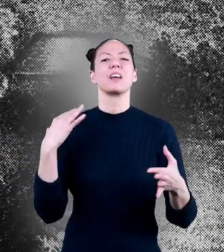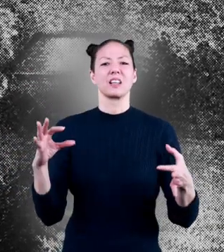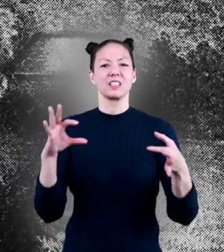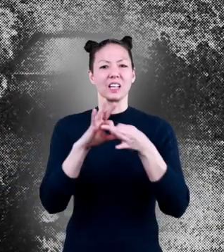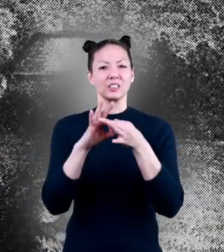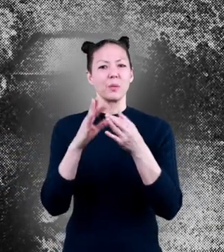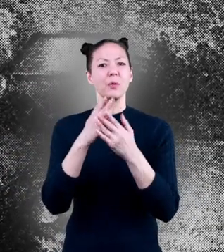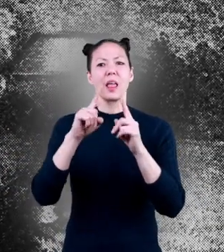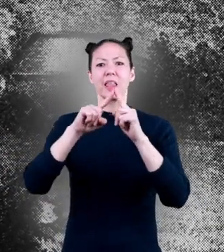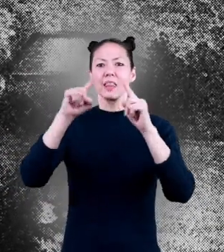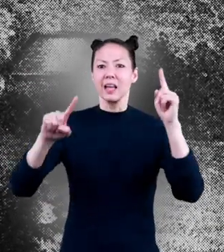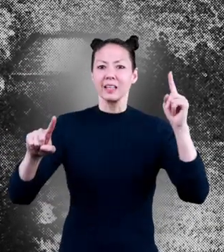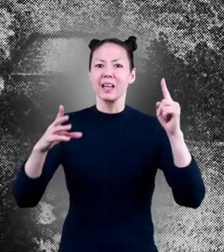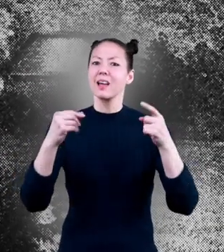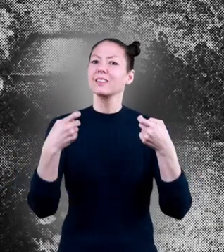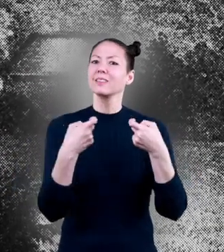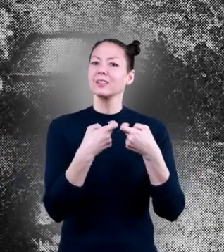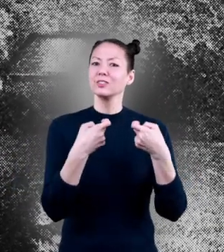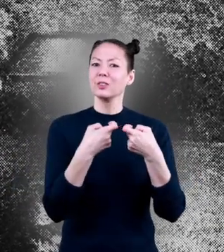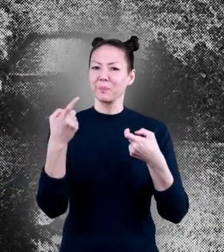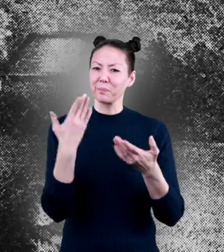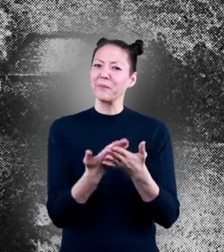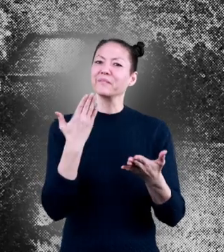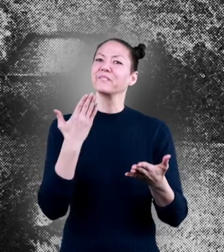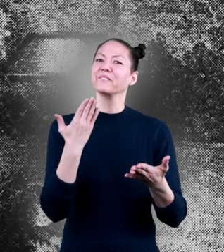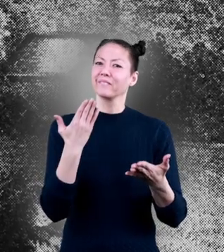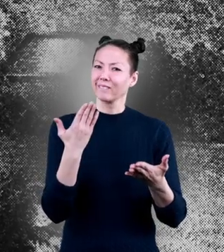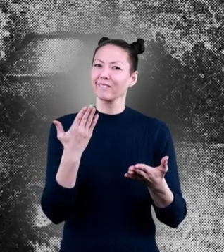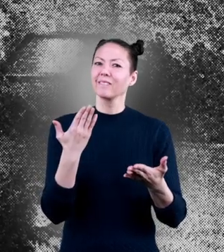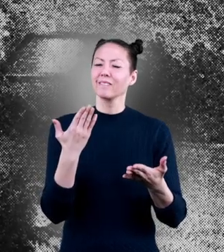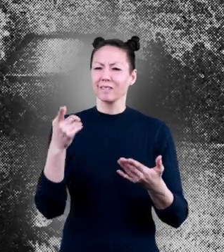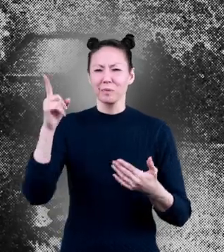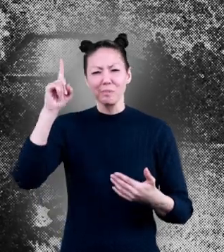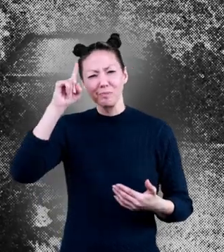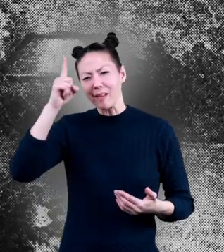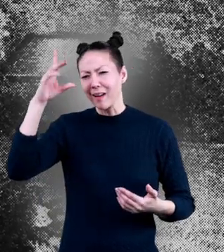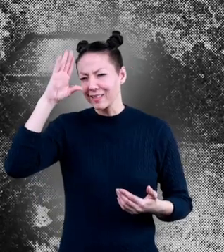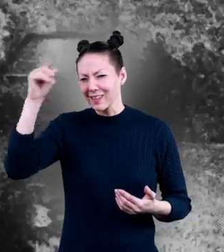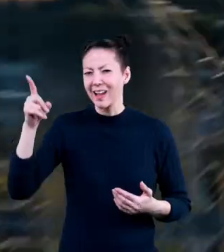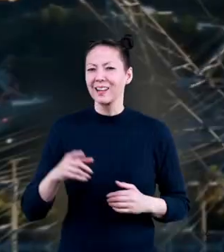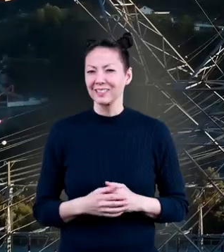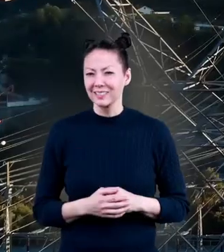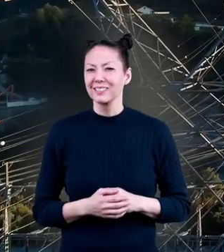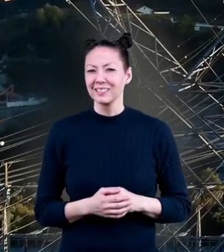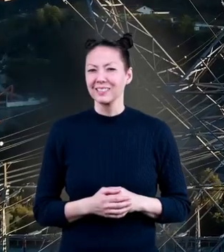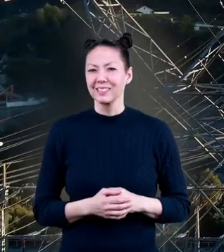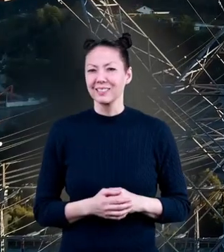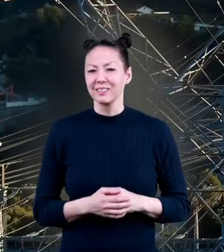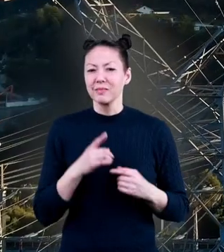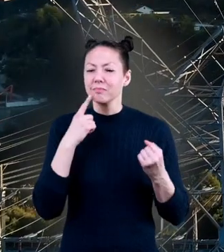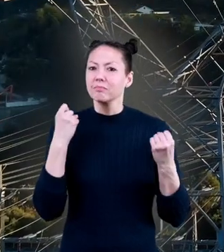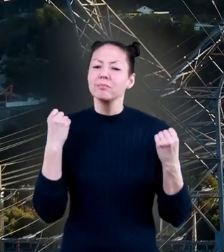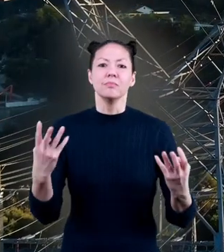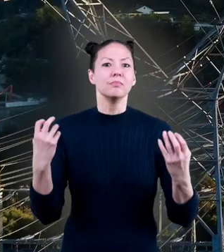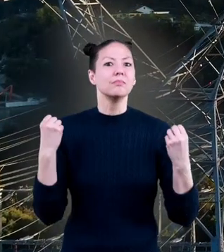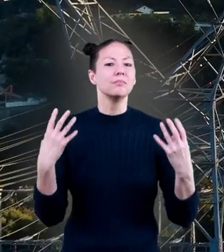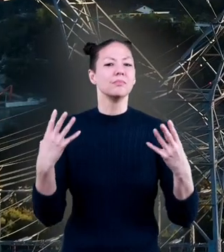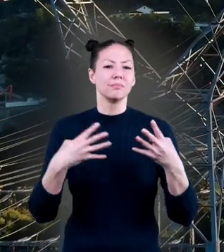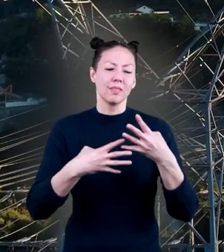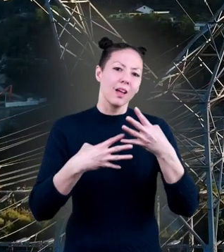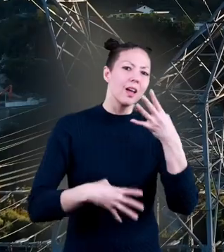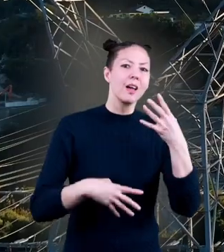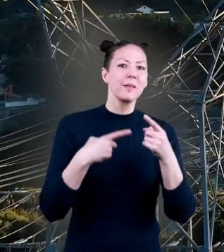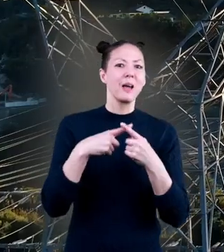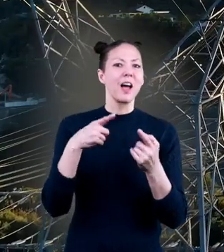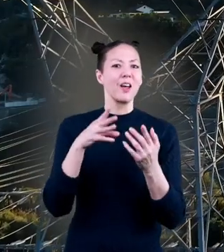lightning and electricity. He was a pretty smart guy. There is much more to be